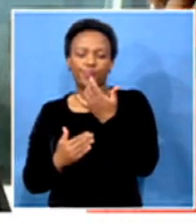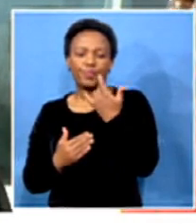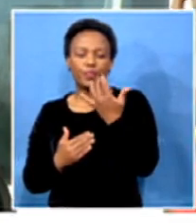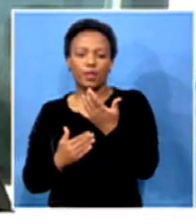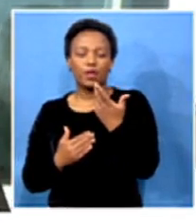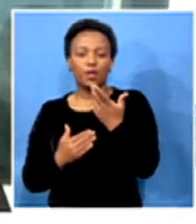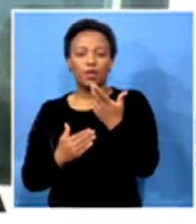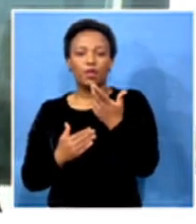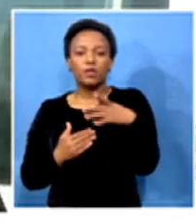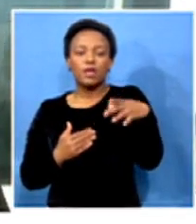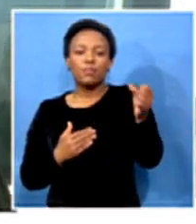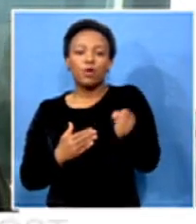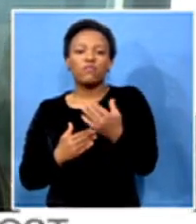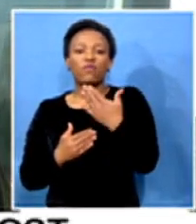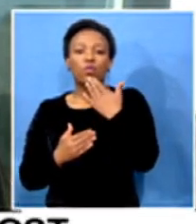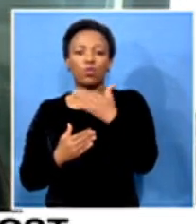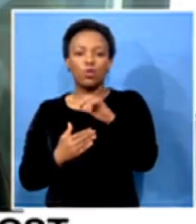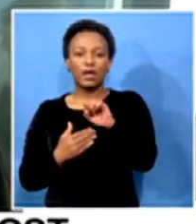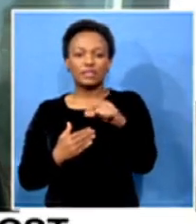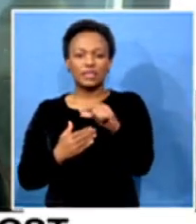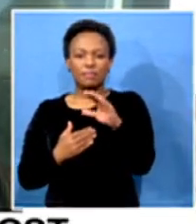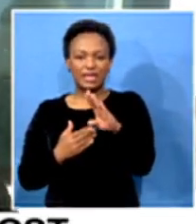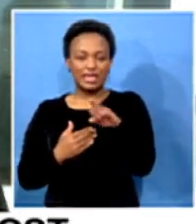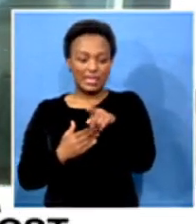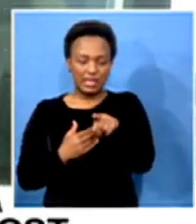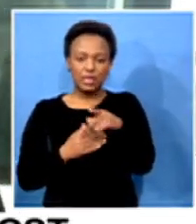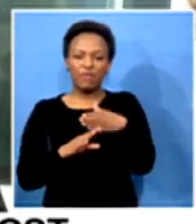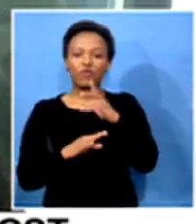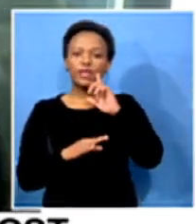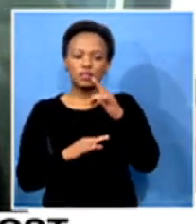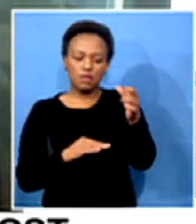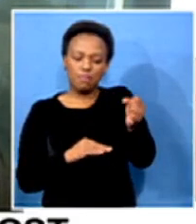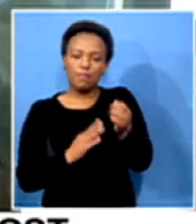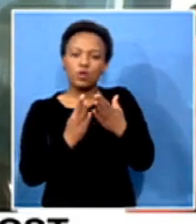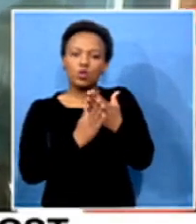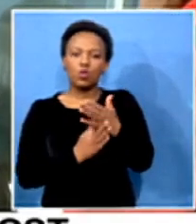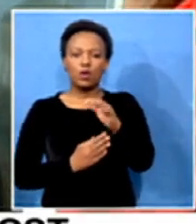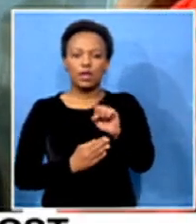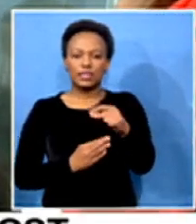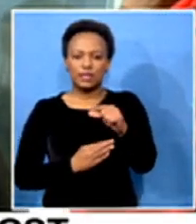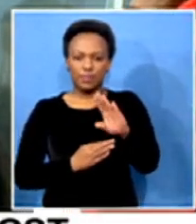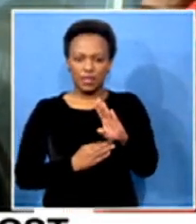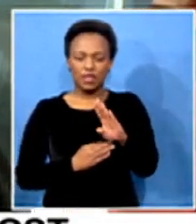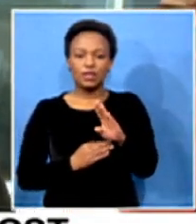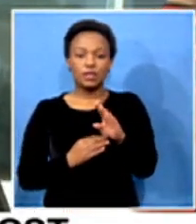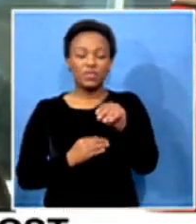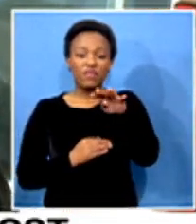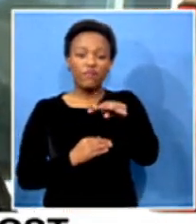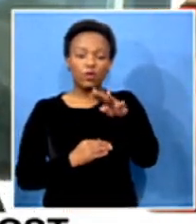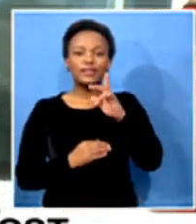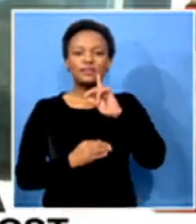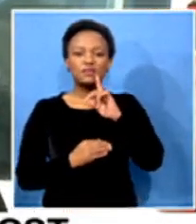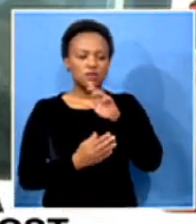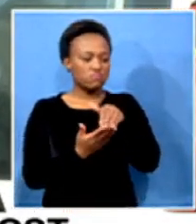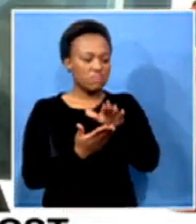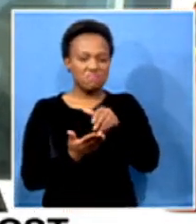appointees of the SGB. And unfortunately, all of those 14 teachers has been laid off without